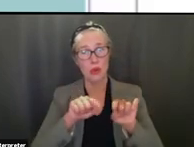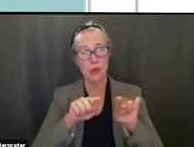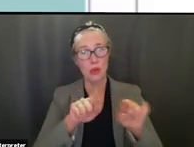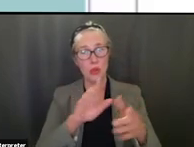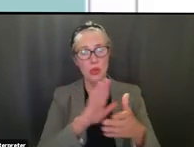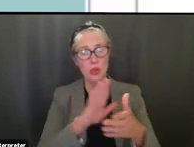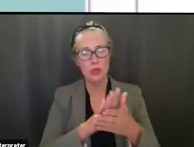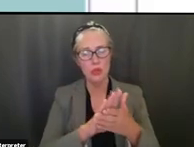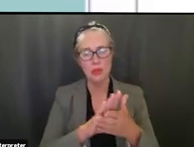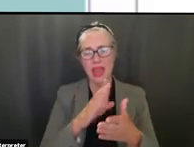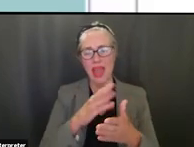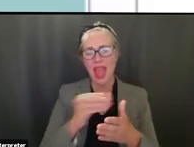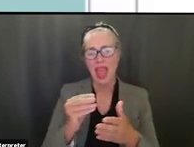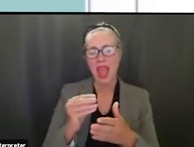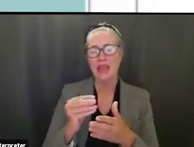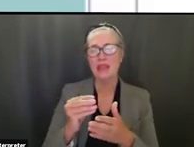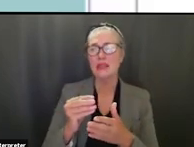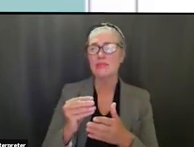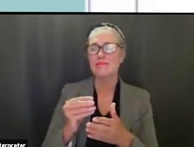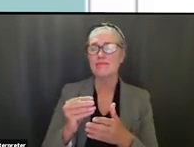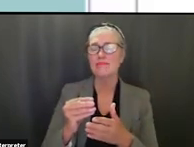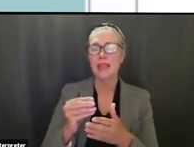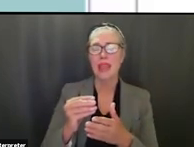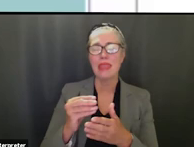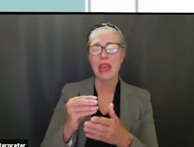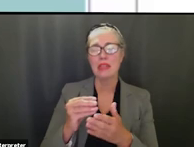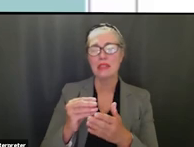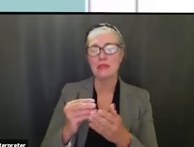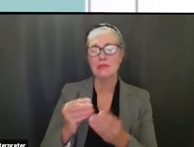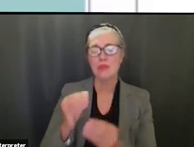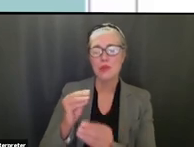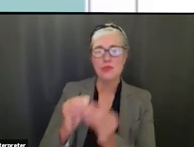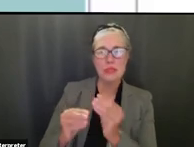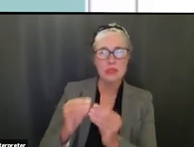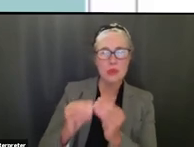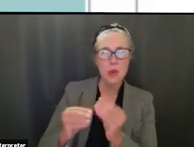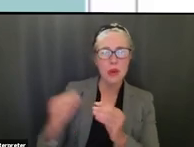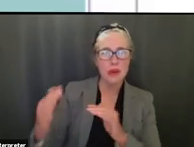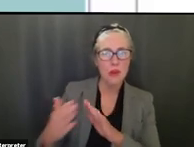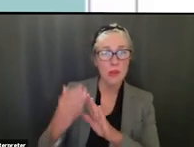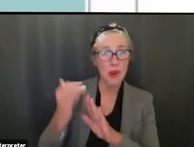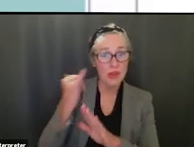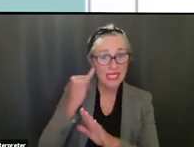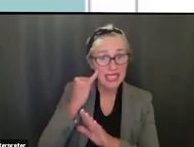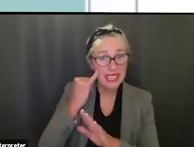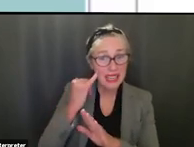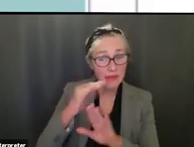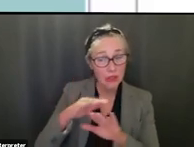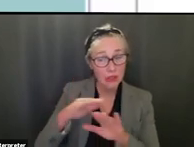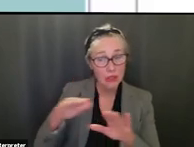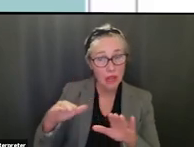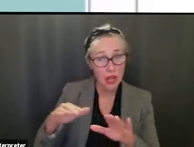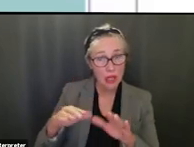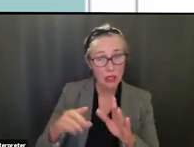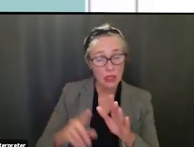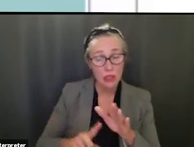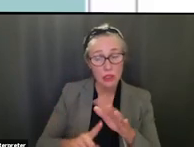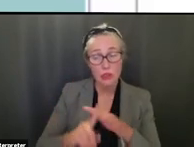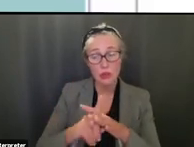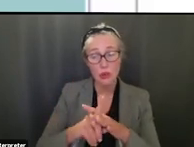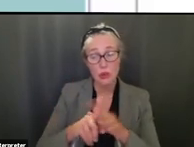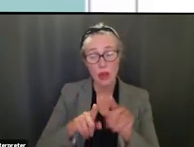approaches for example if a kid came drunk to school certainly um